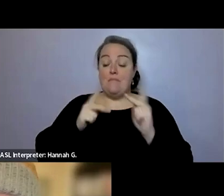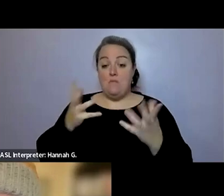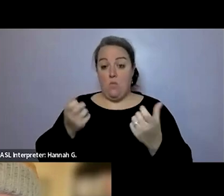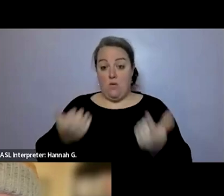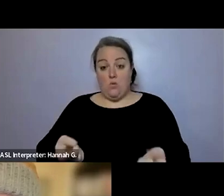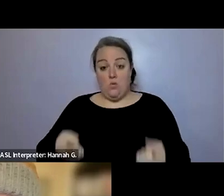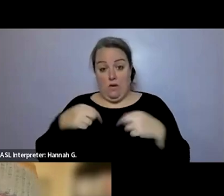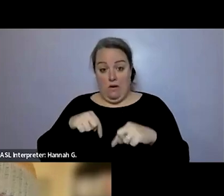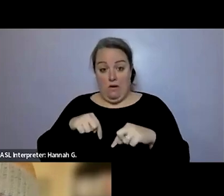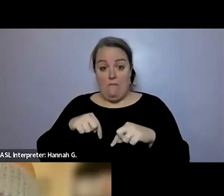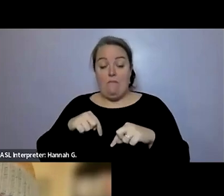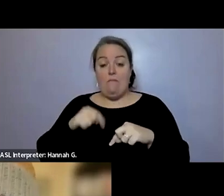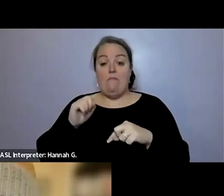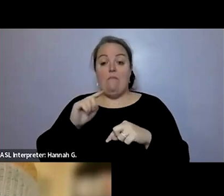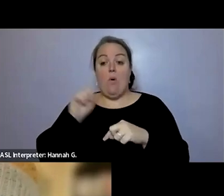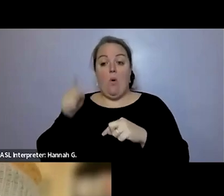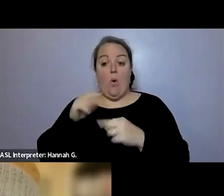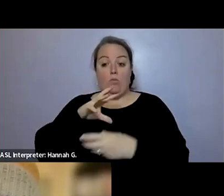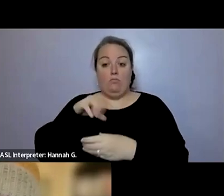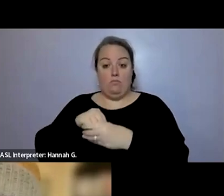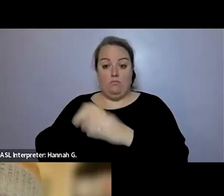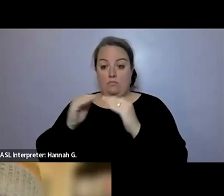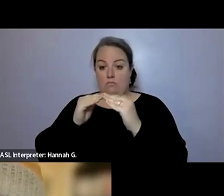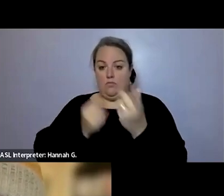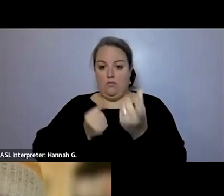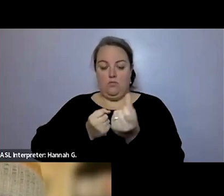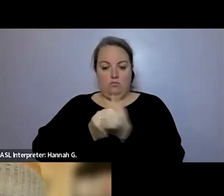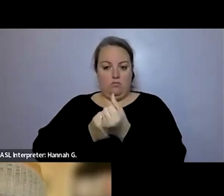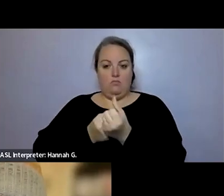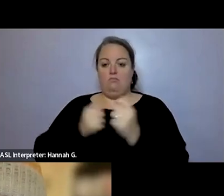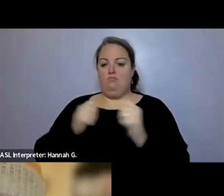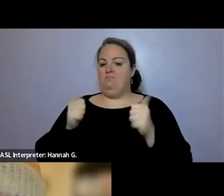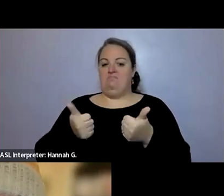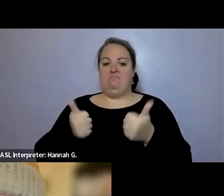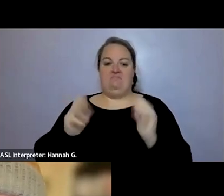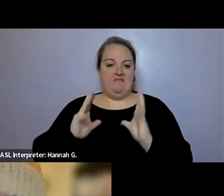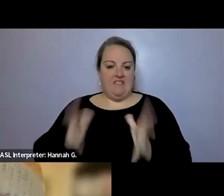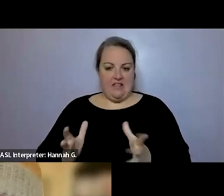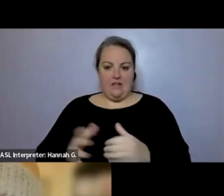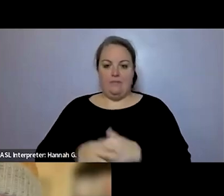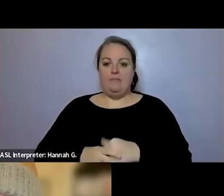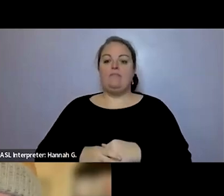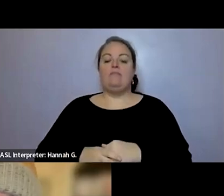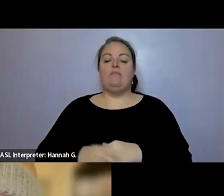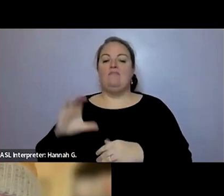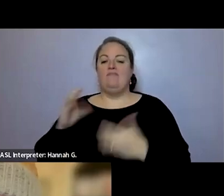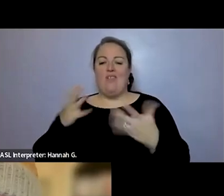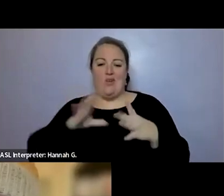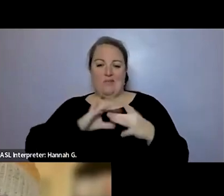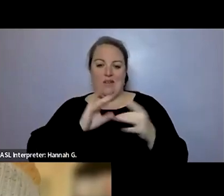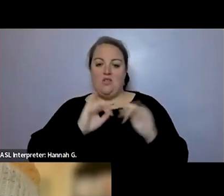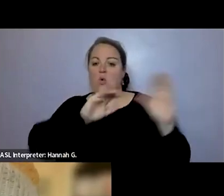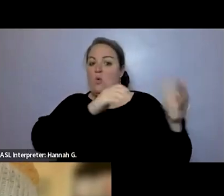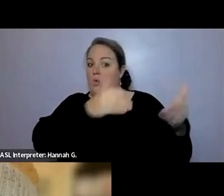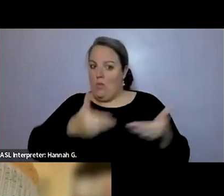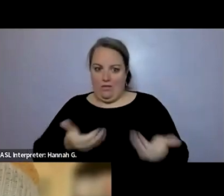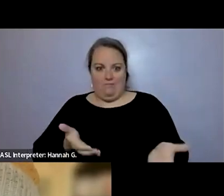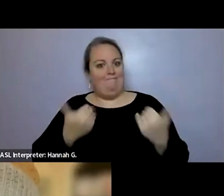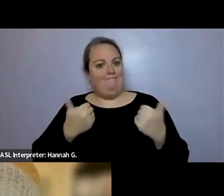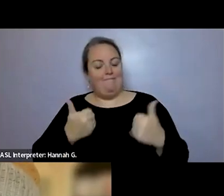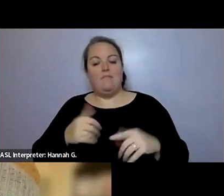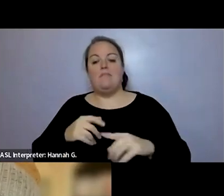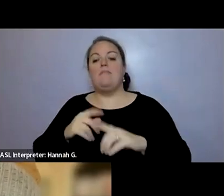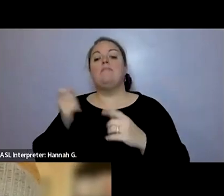to come and only um engage in peer services that that's totally fine and um like charlotte said earlier even welcomed um